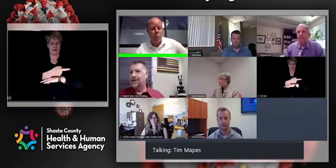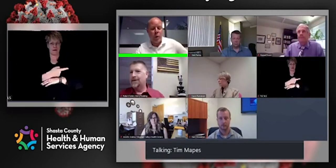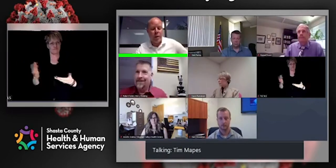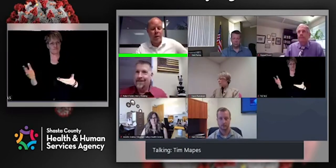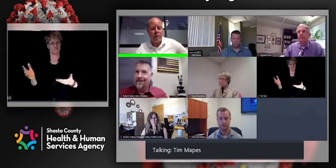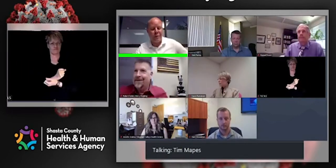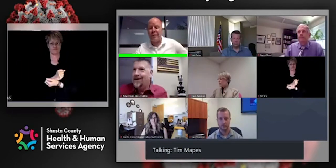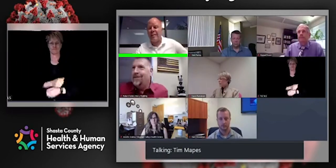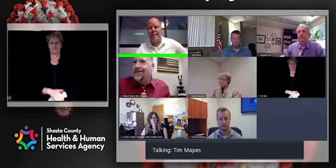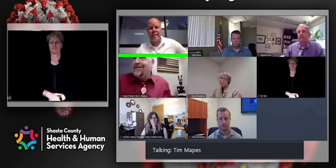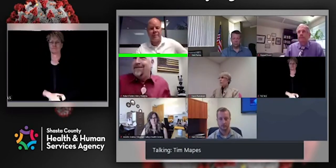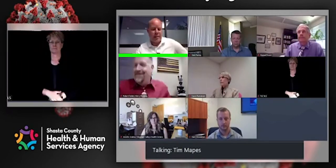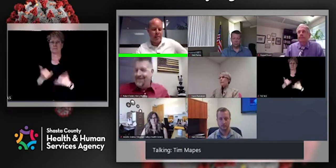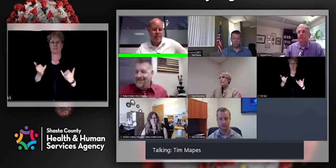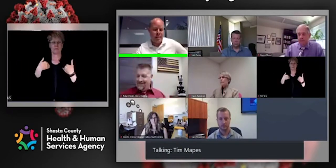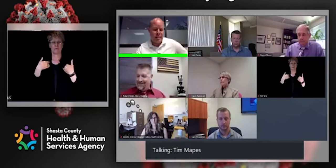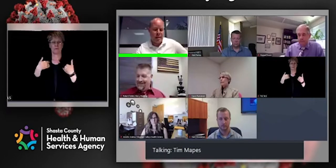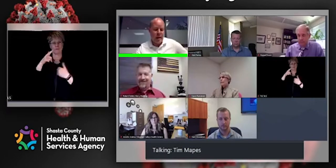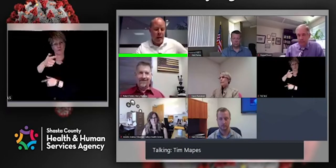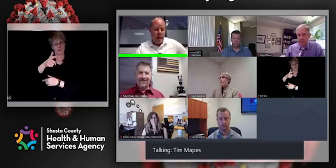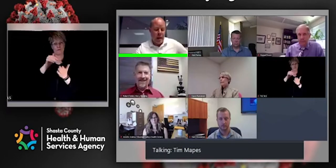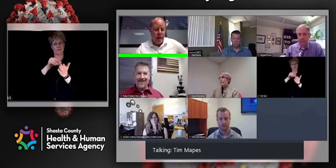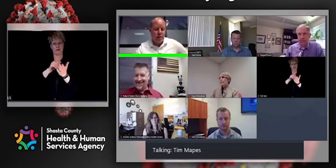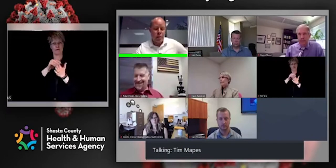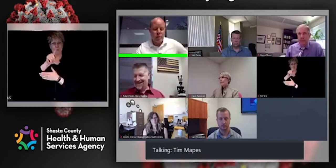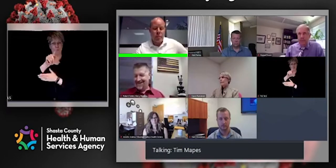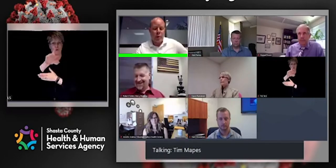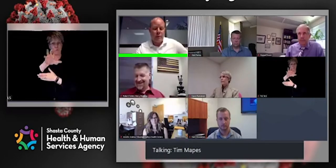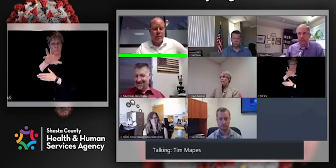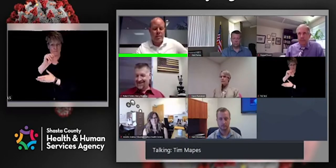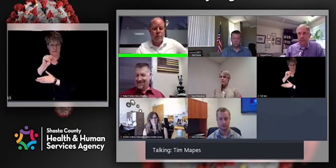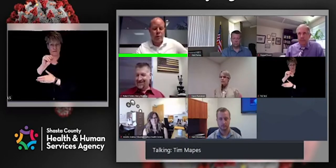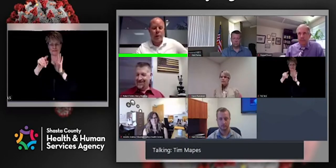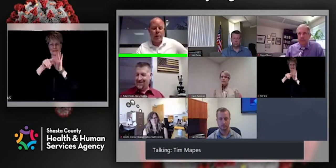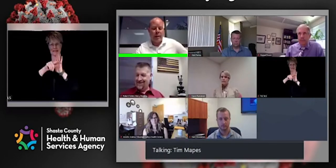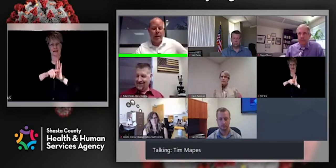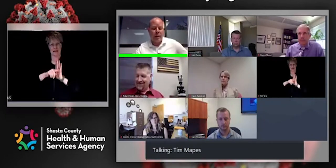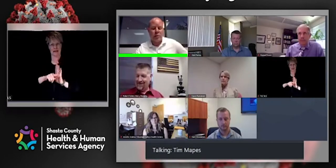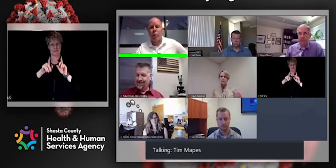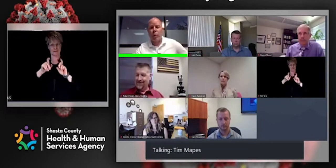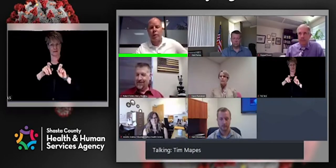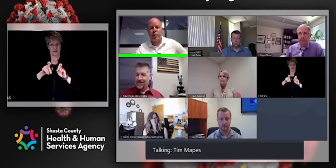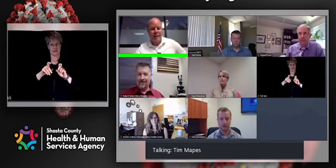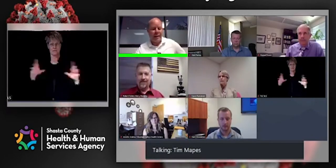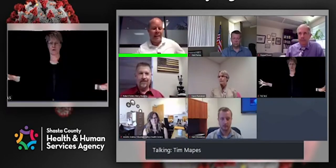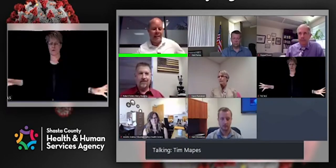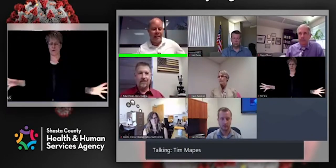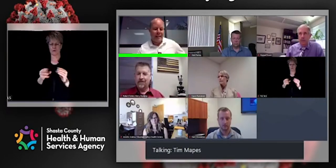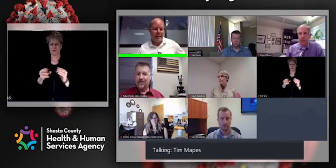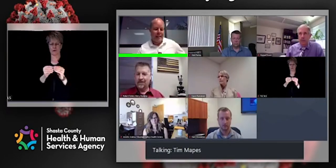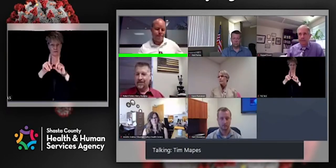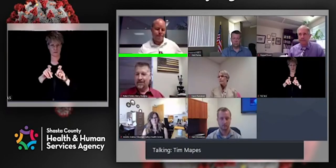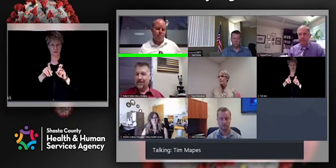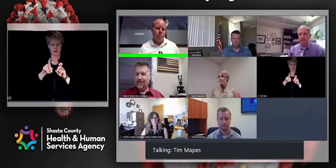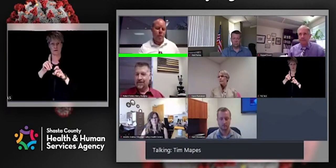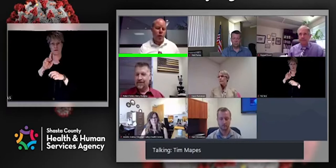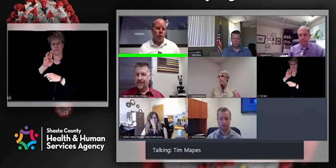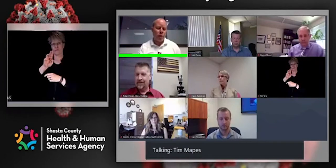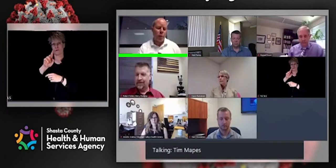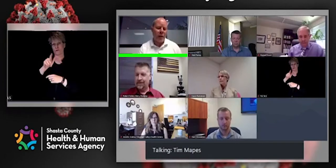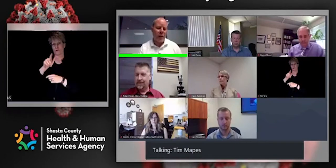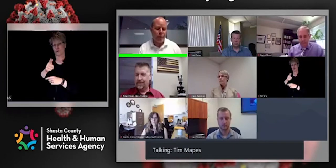21,150 negative tests and a total number of tests of 21,489.